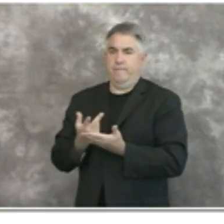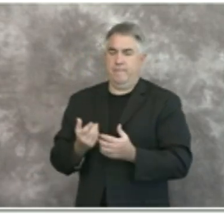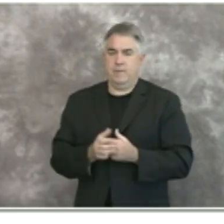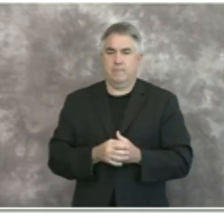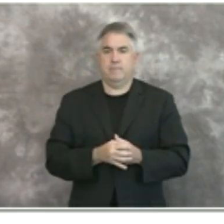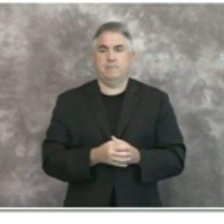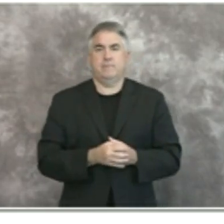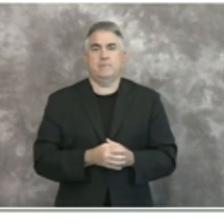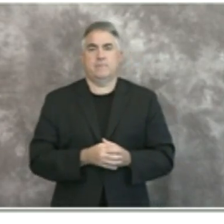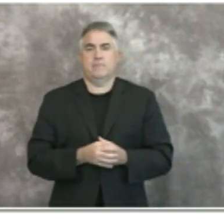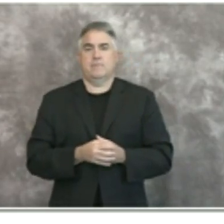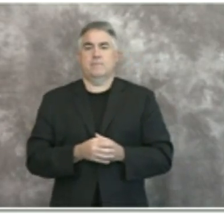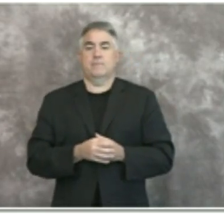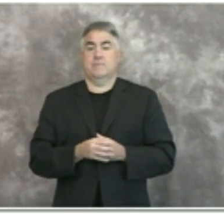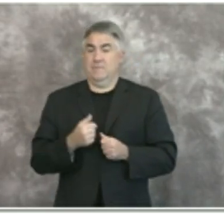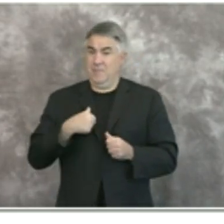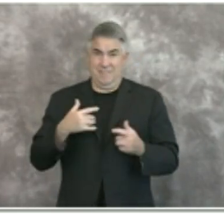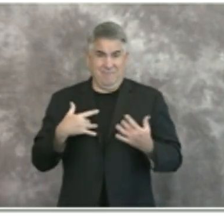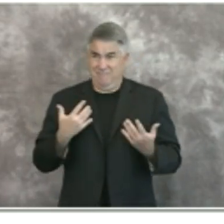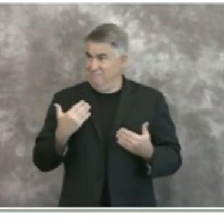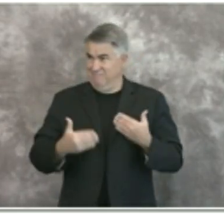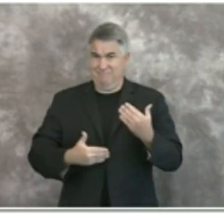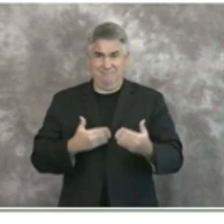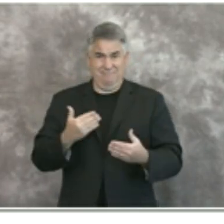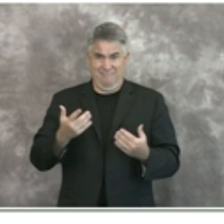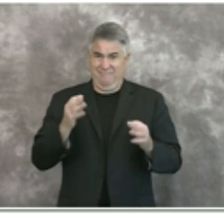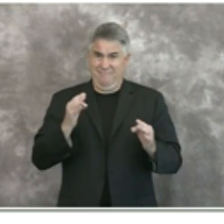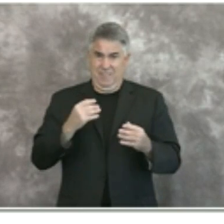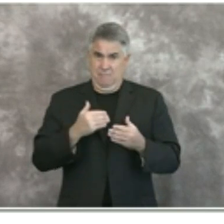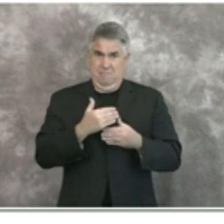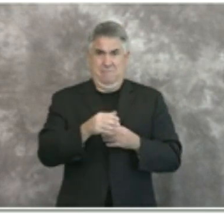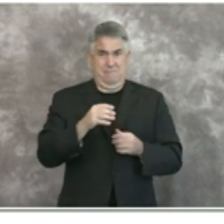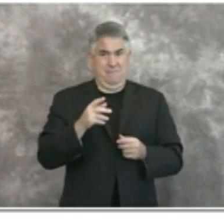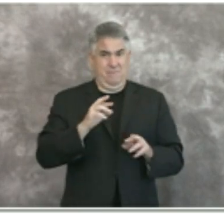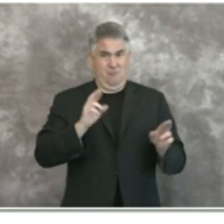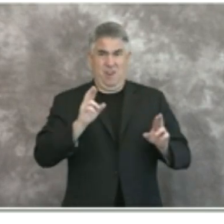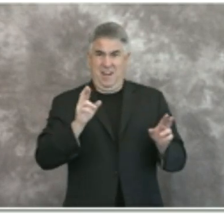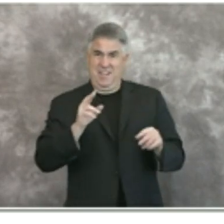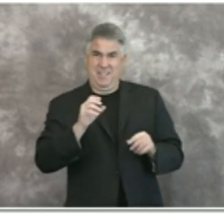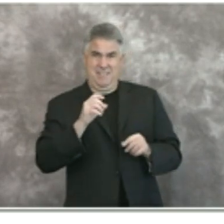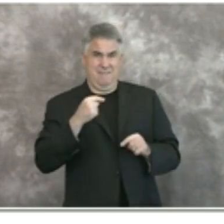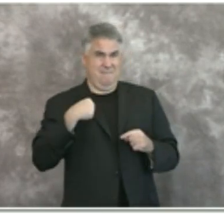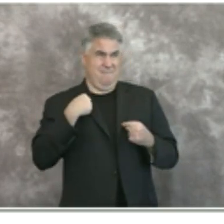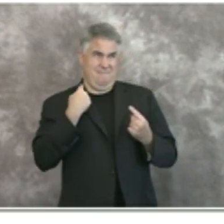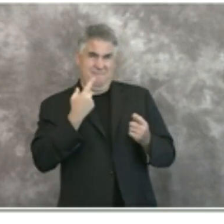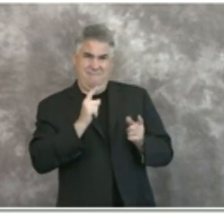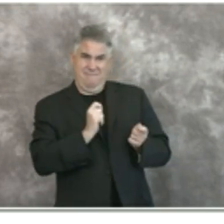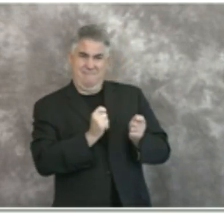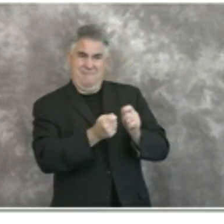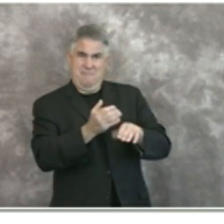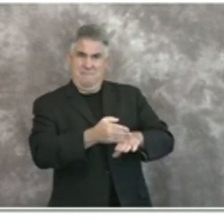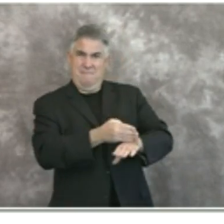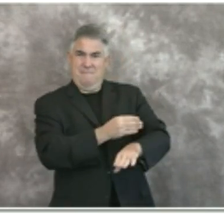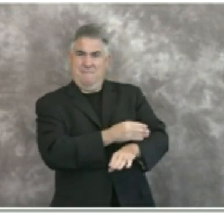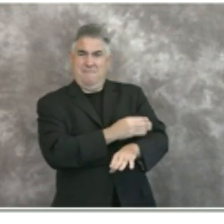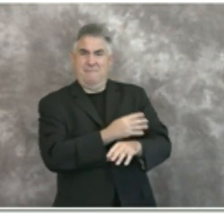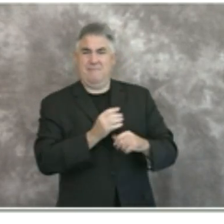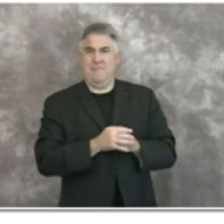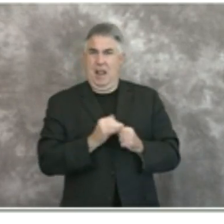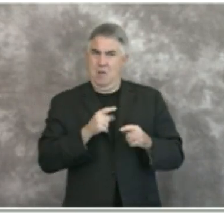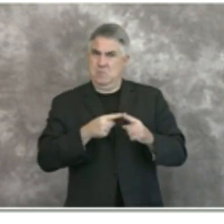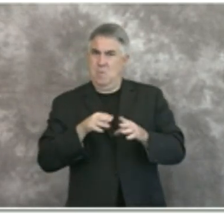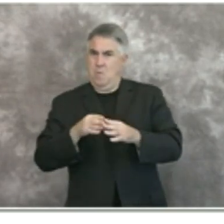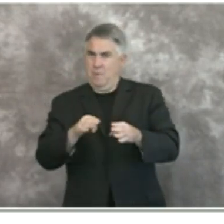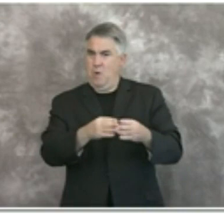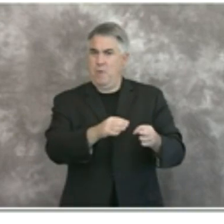We feel we are ready to move to this new stage because several weeks have passed since we accelerated openings within stage two